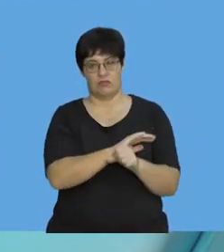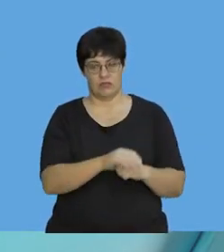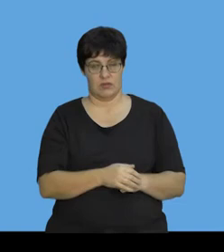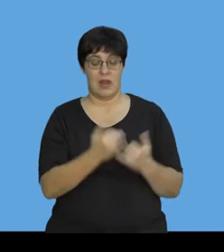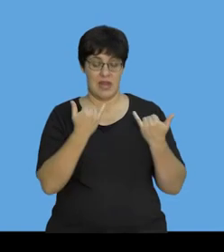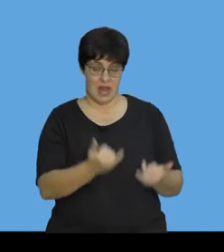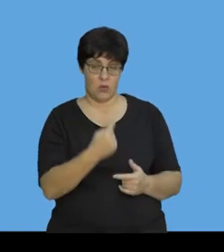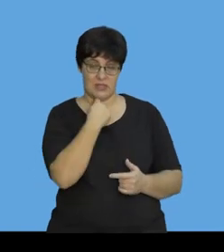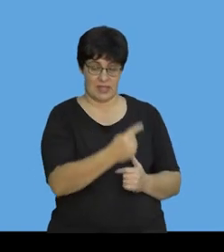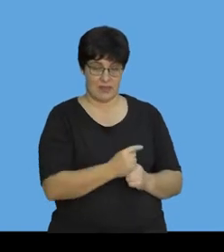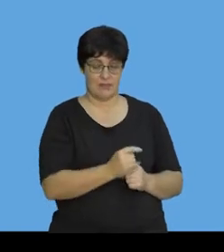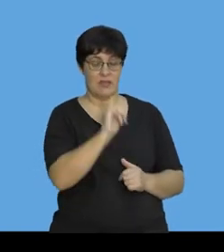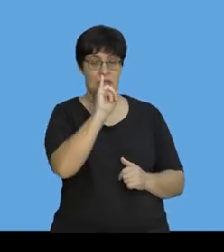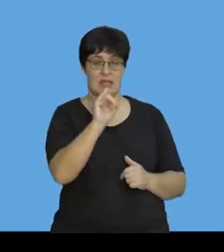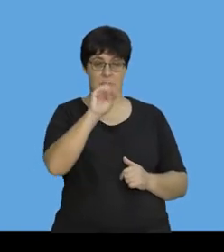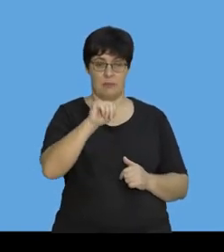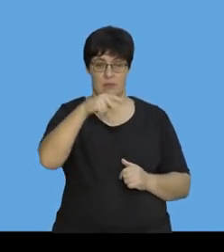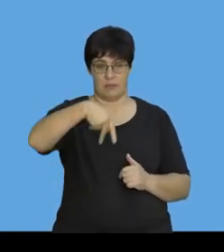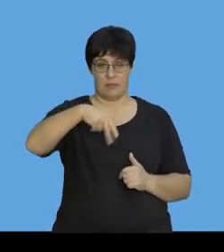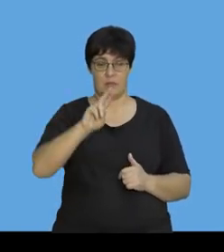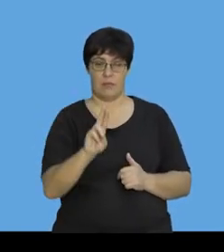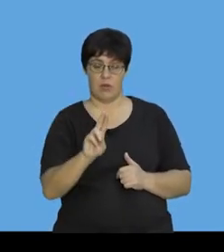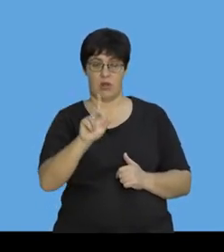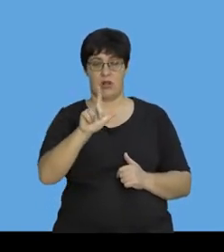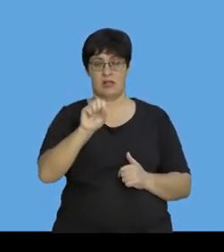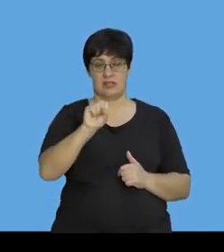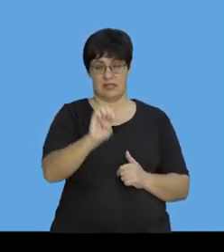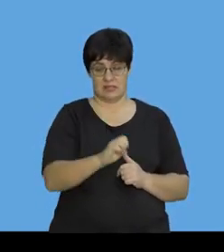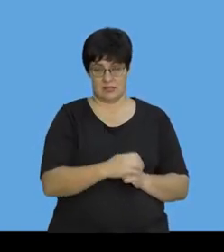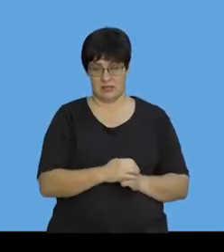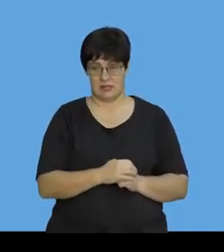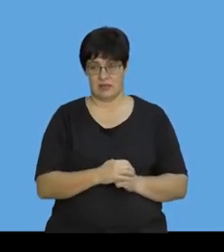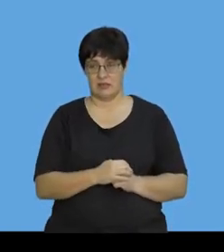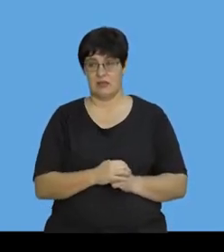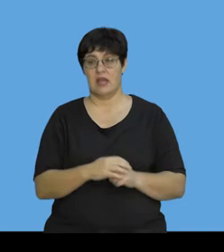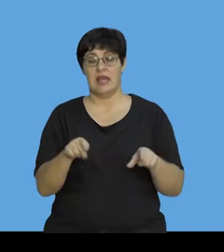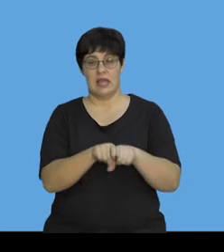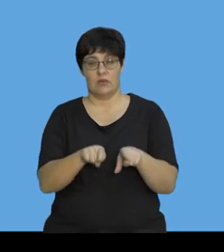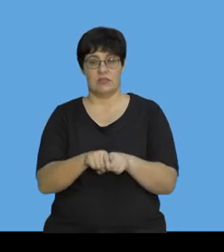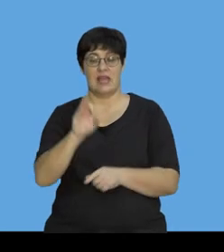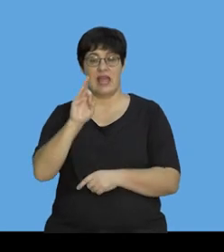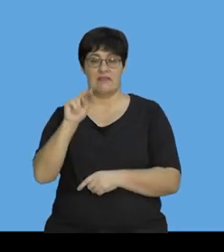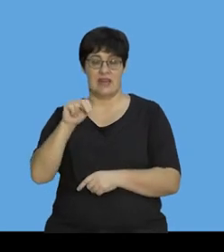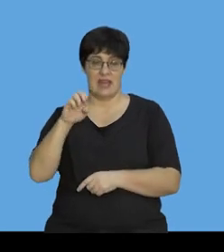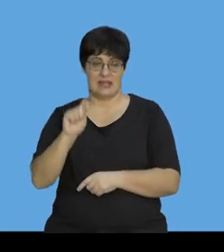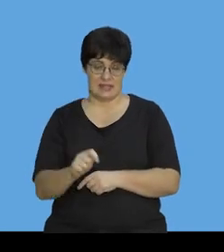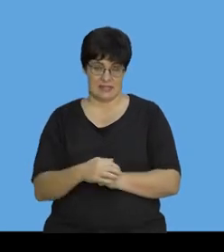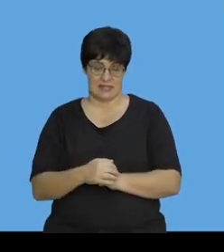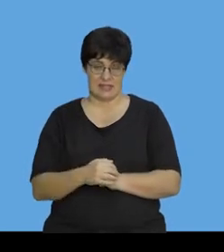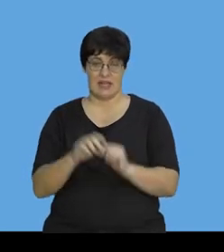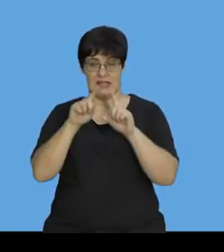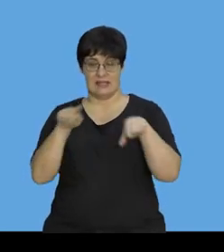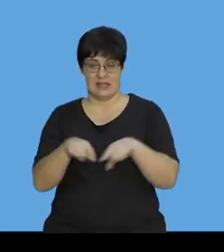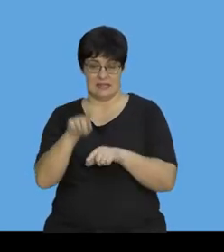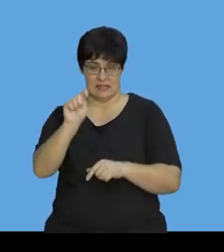impulse equals F net delta